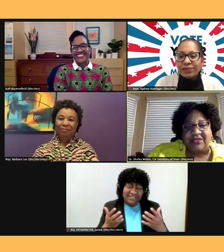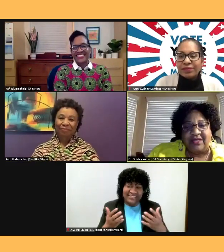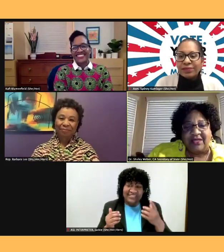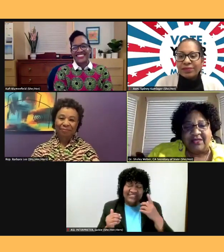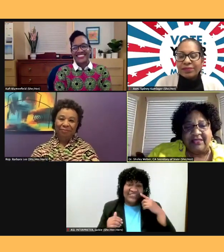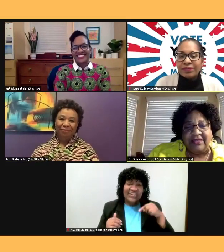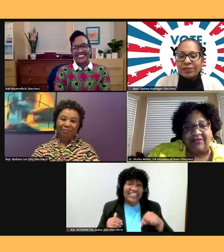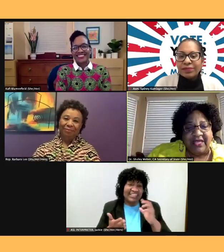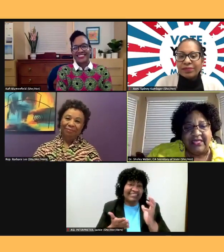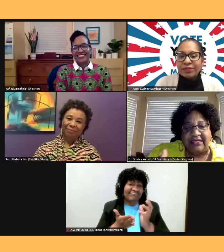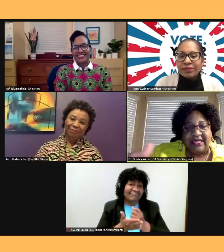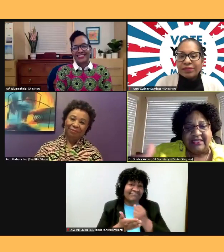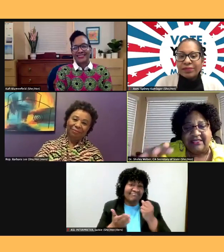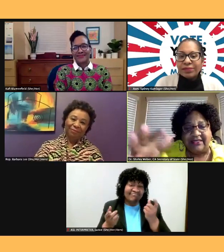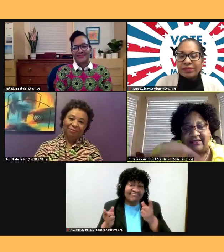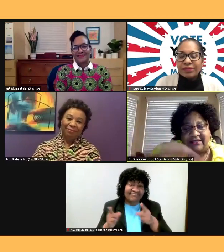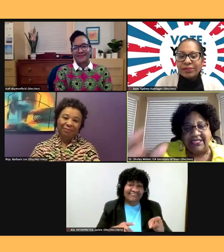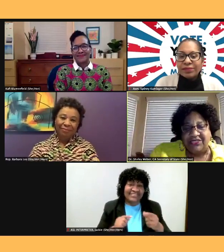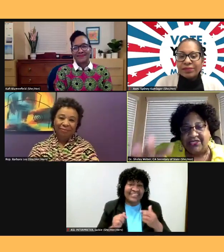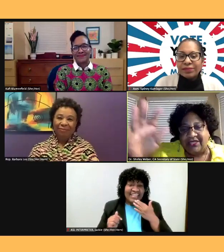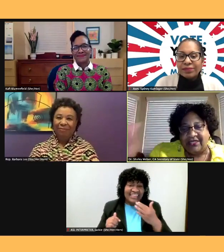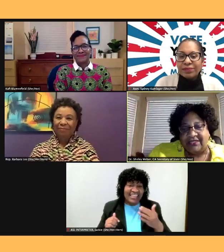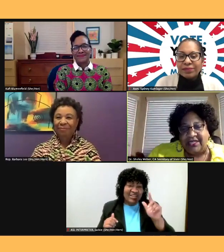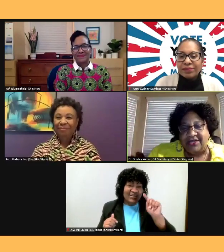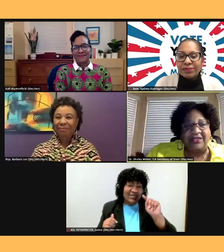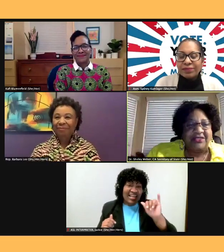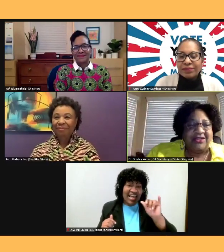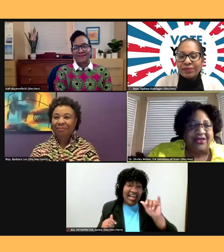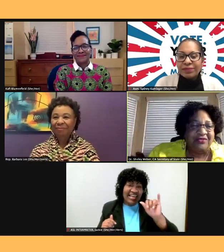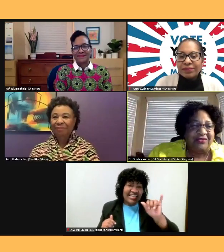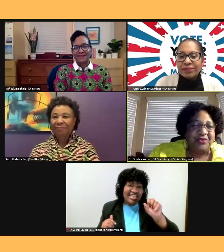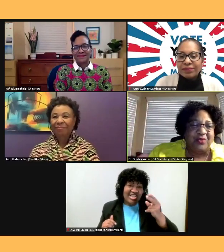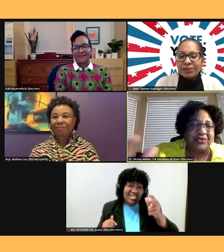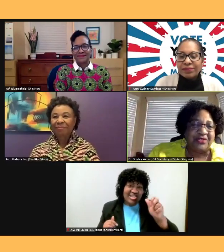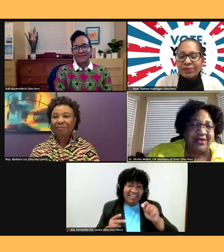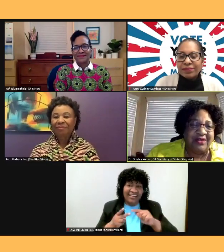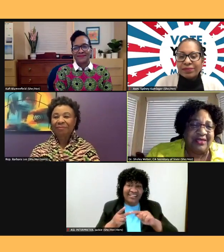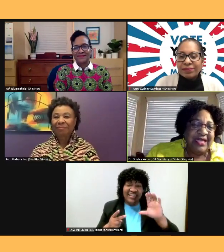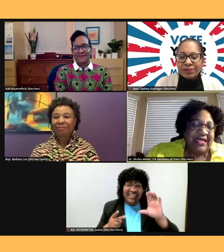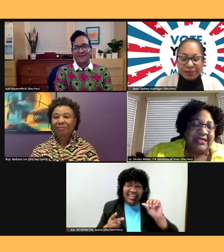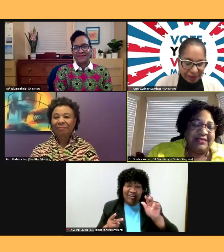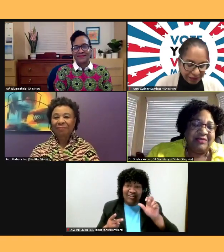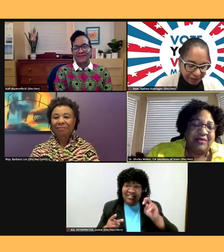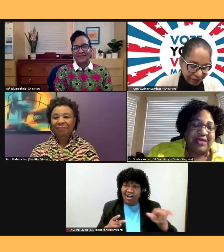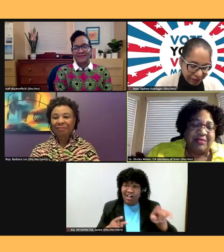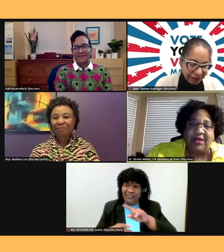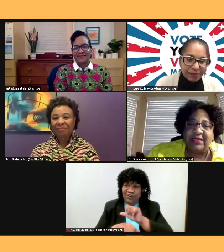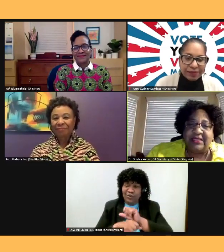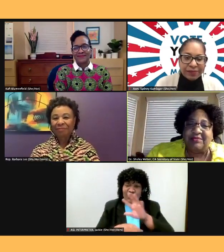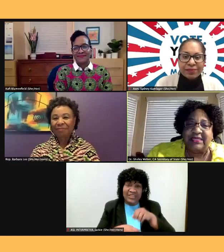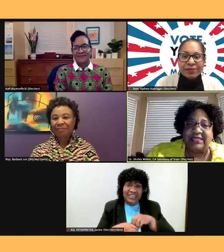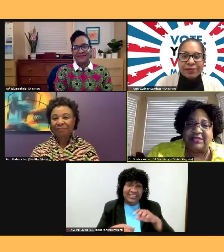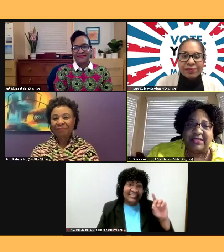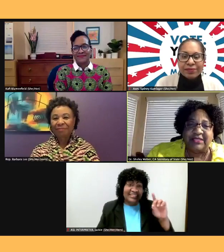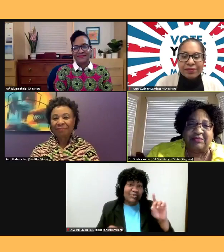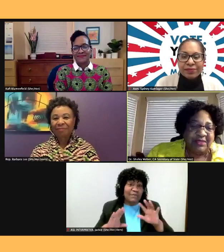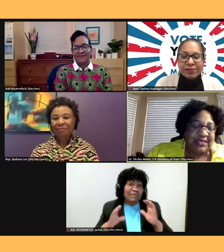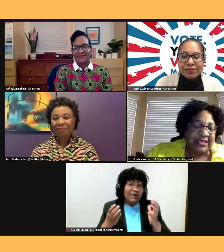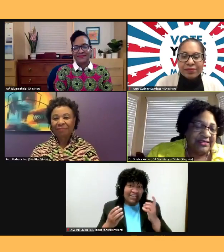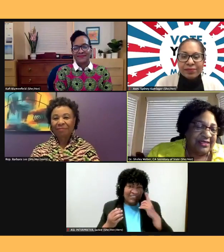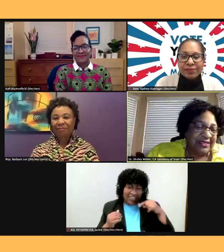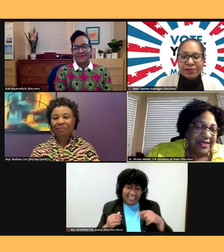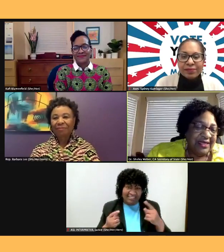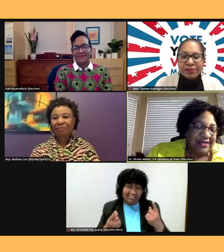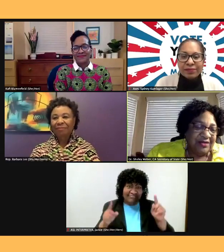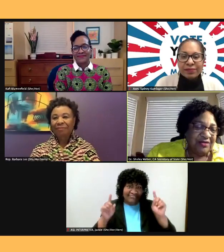event. And thanks to Taisha and Carolyn and all of you who works so hard in the Democratic Party to make this possible. And, uh, you know,